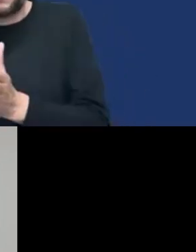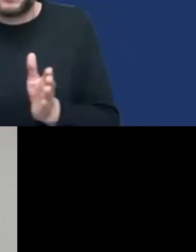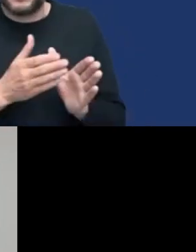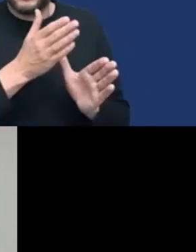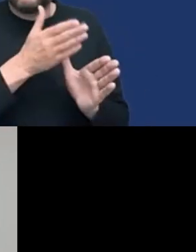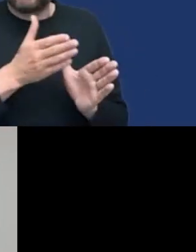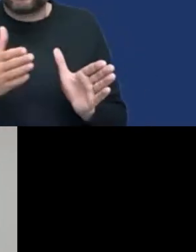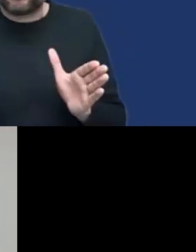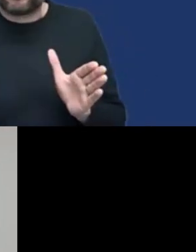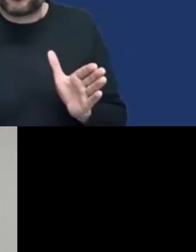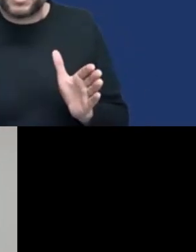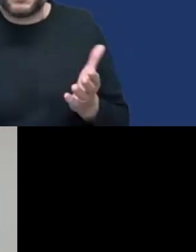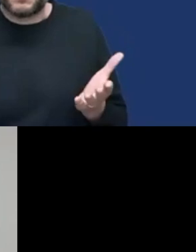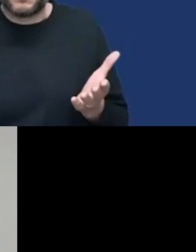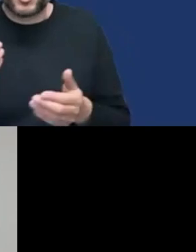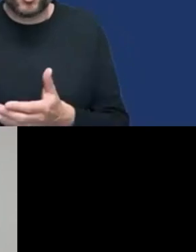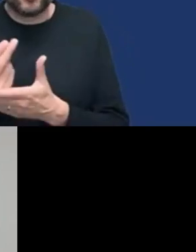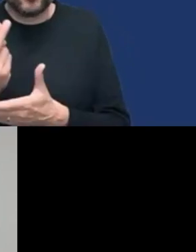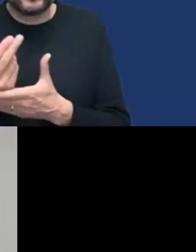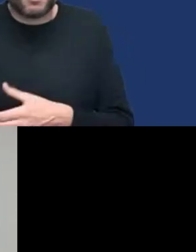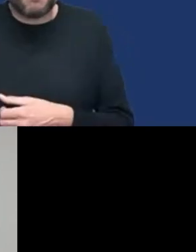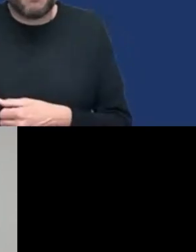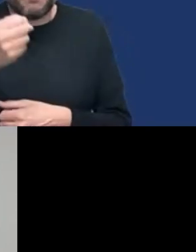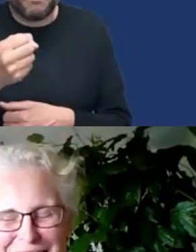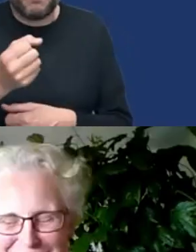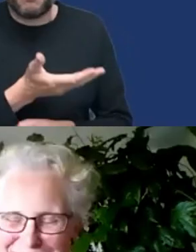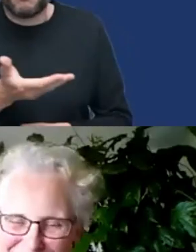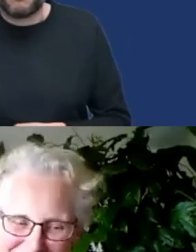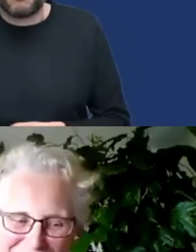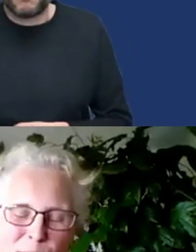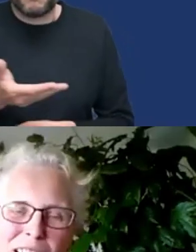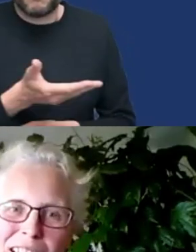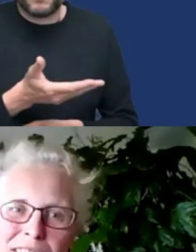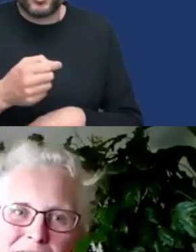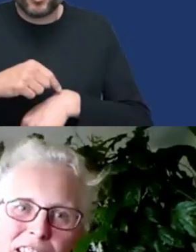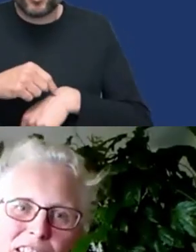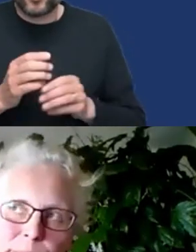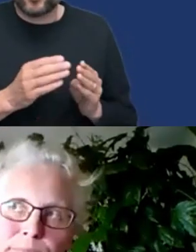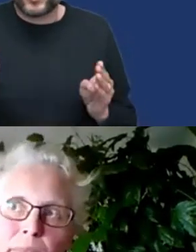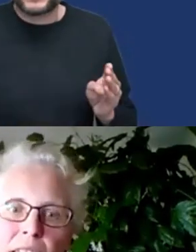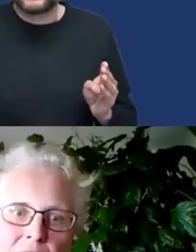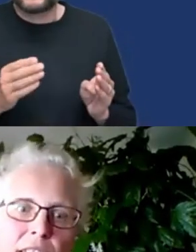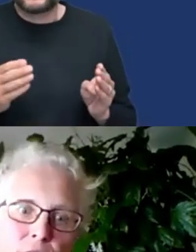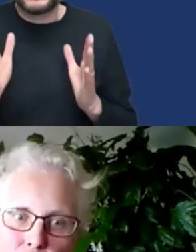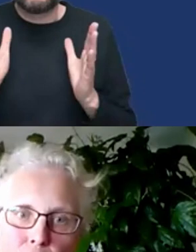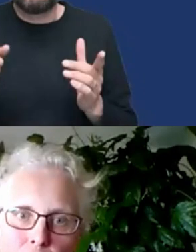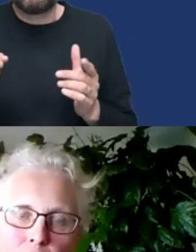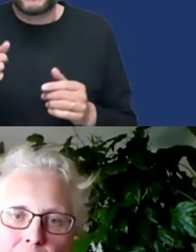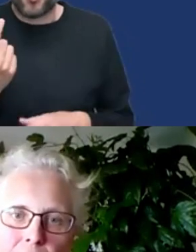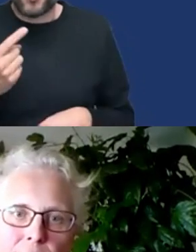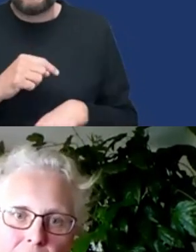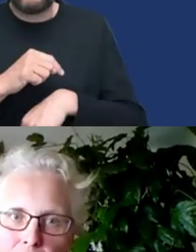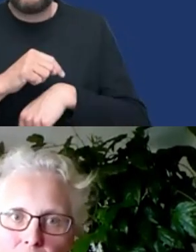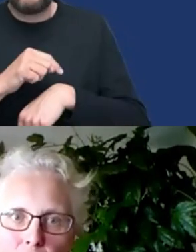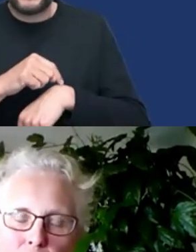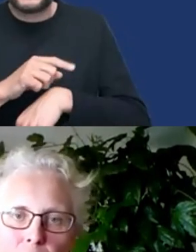have one minute in this very large topic. Well, I think it is crucial to